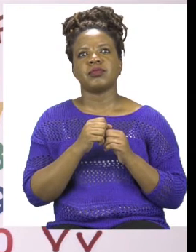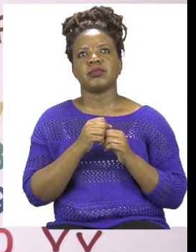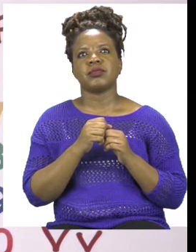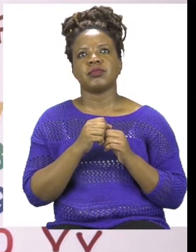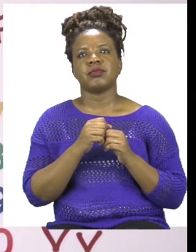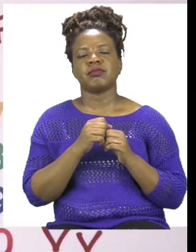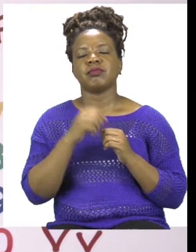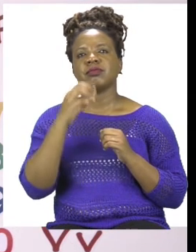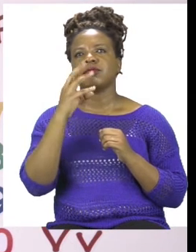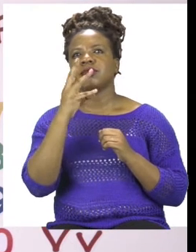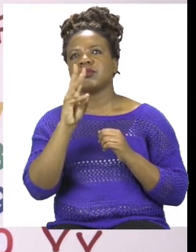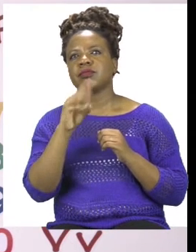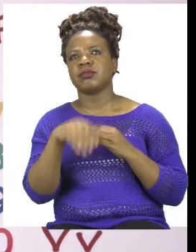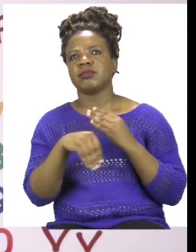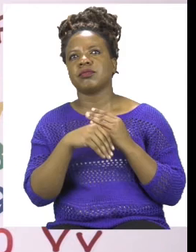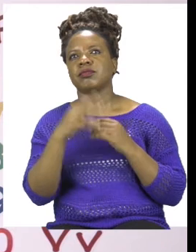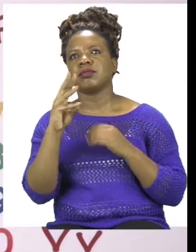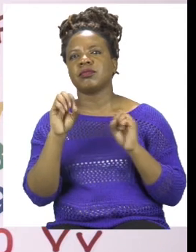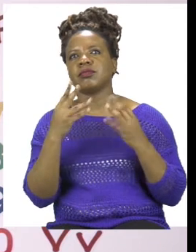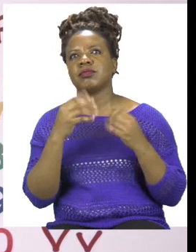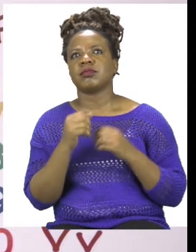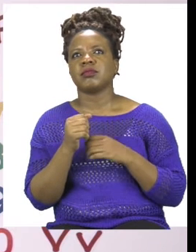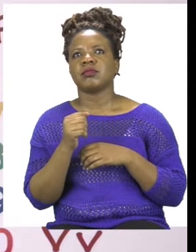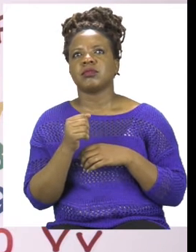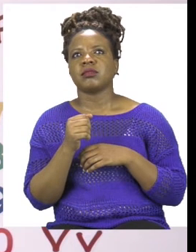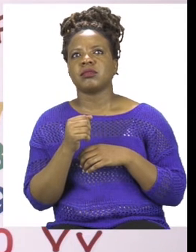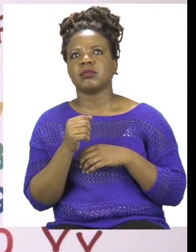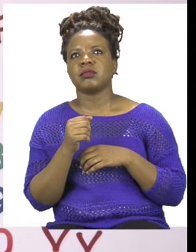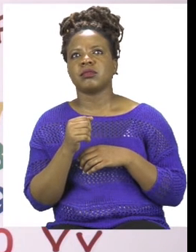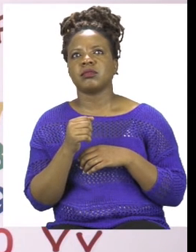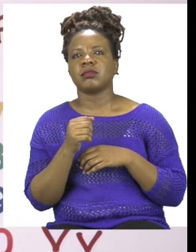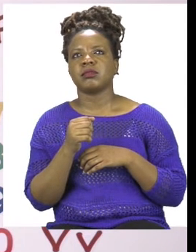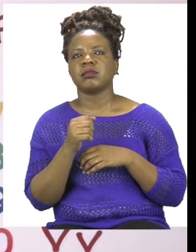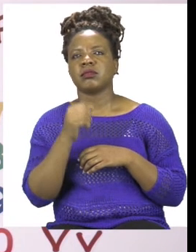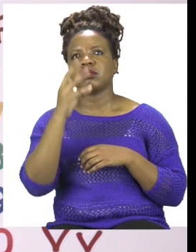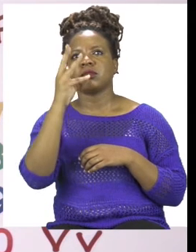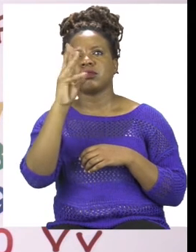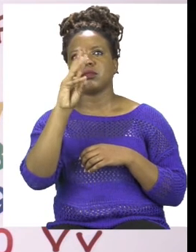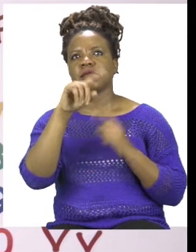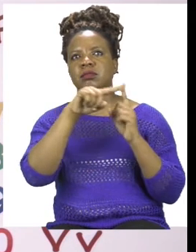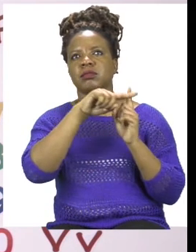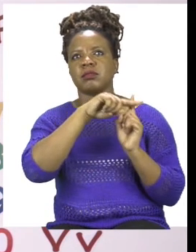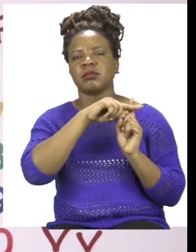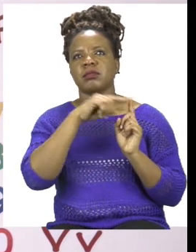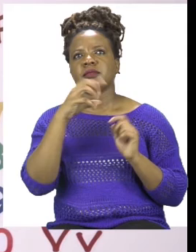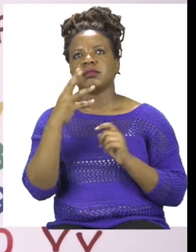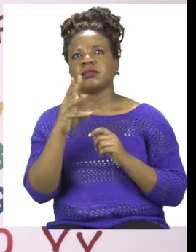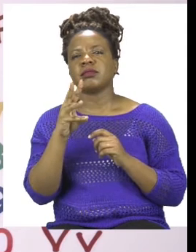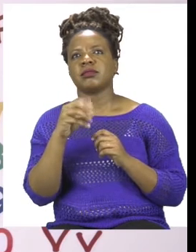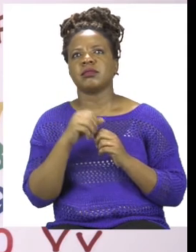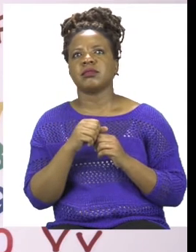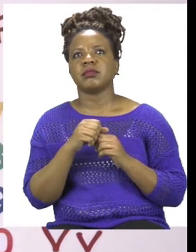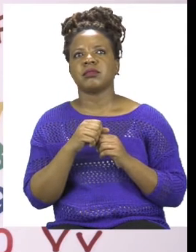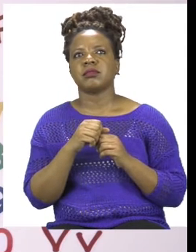plus 6 equals. We're going to have our 6 here plus 6. Now you can use your